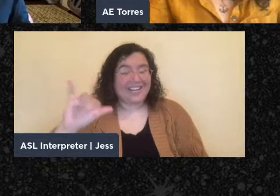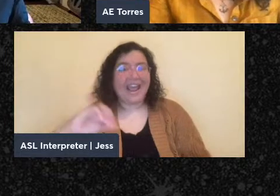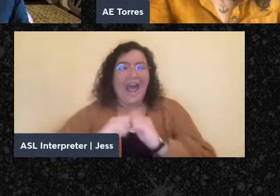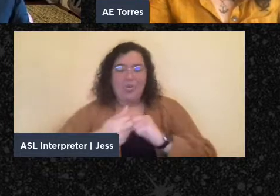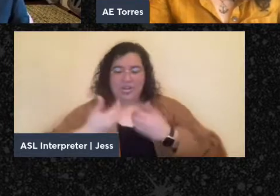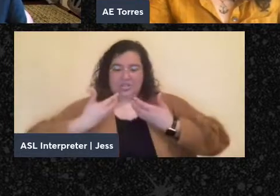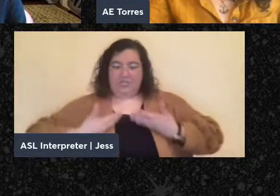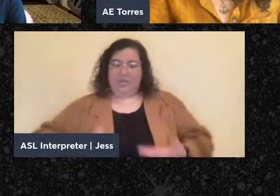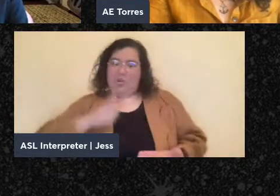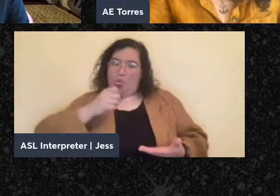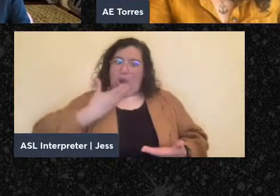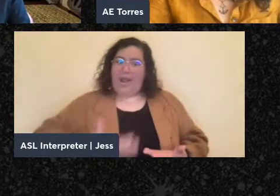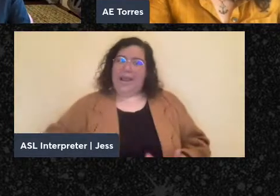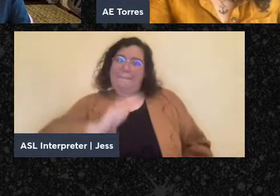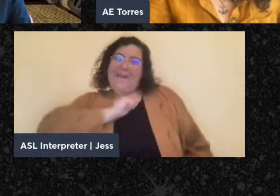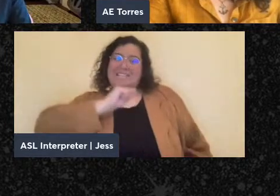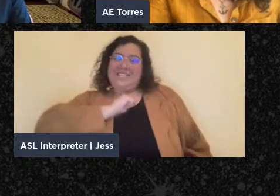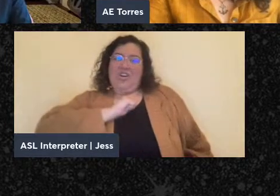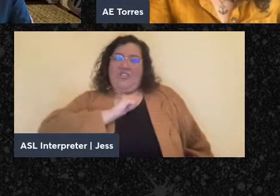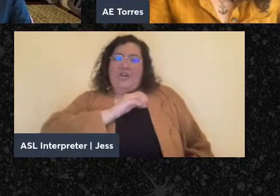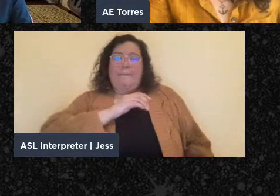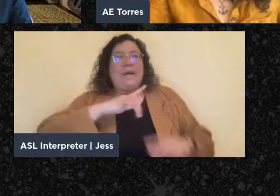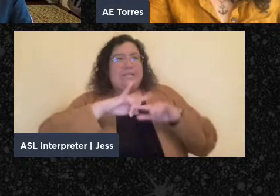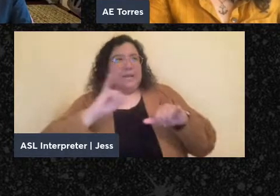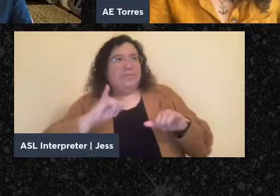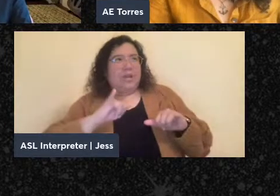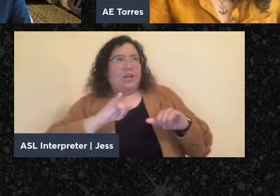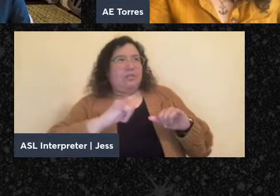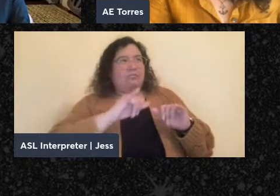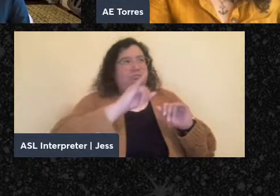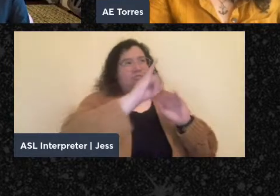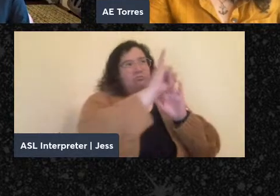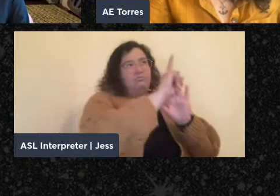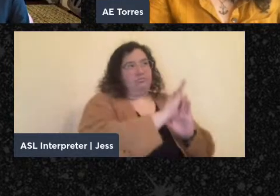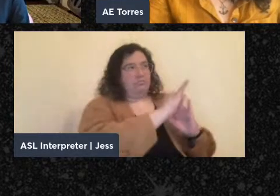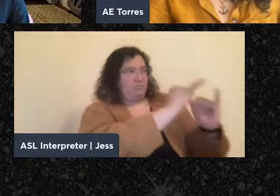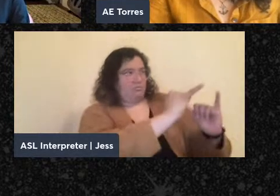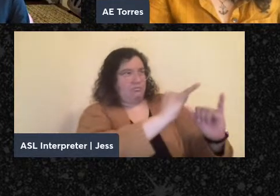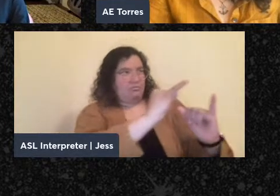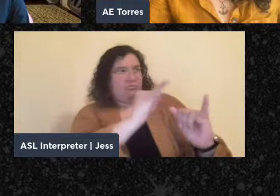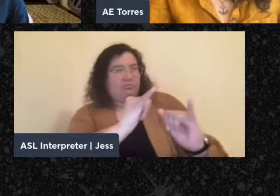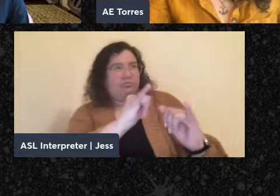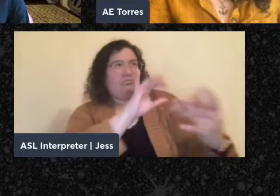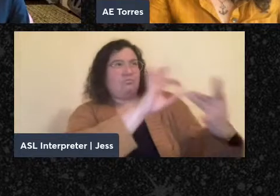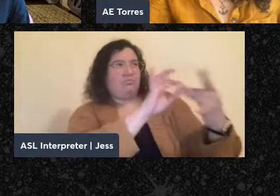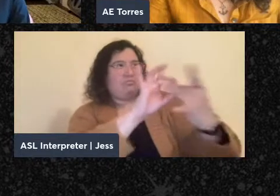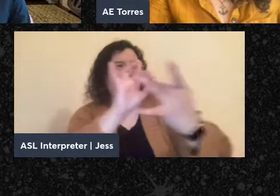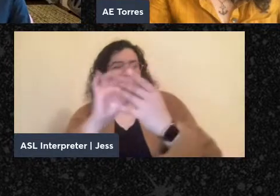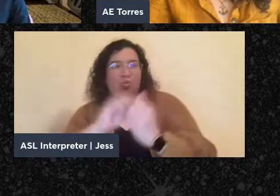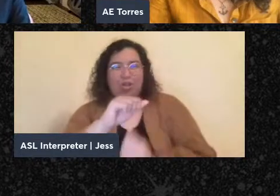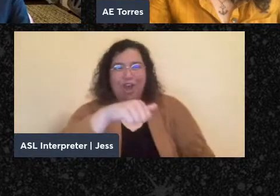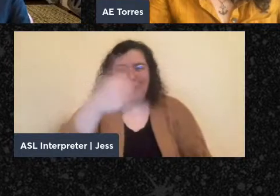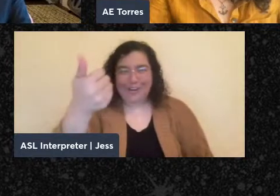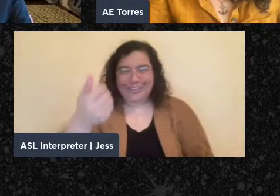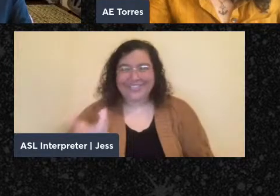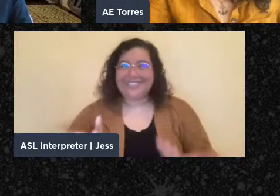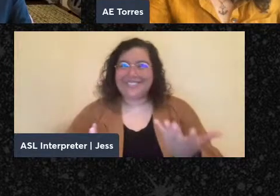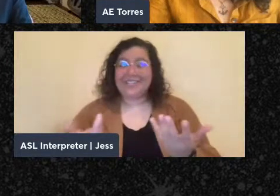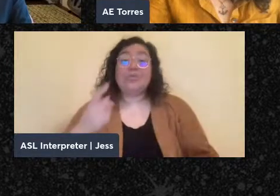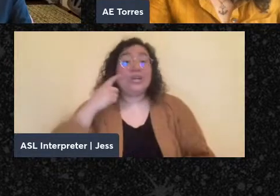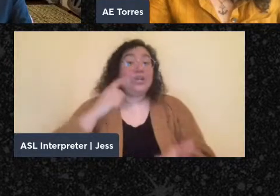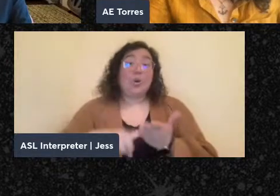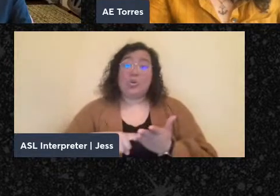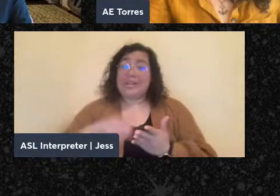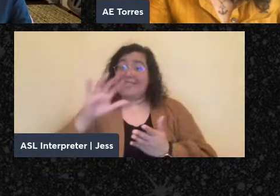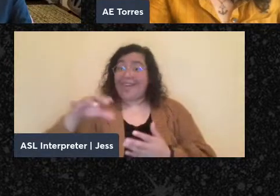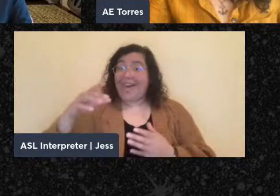but also with others? And I think we see a lot of variations on that